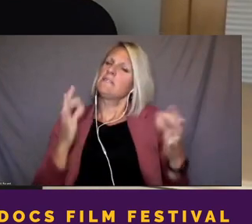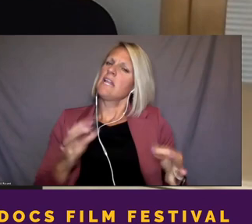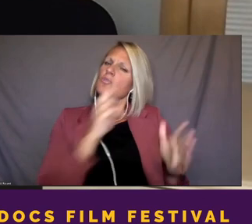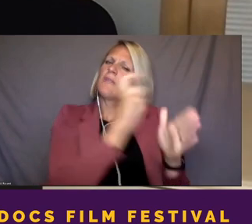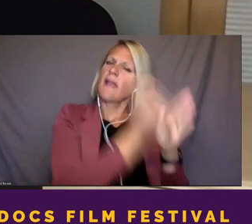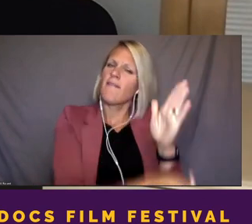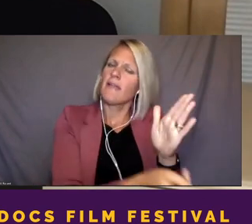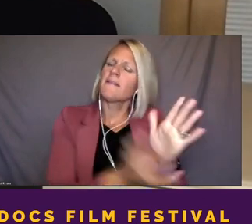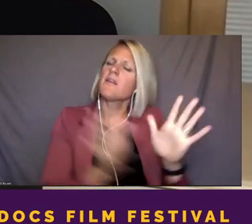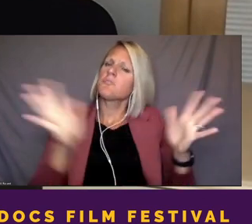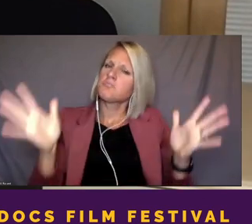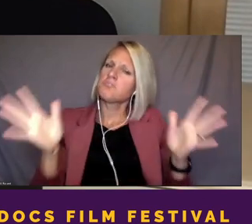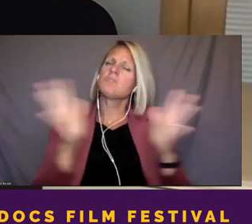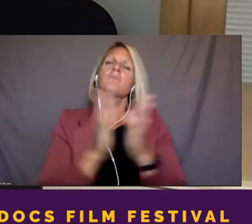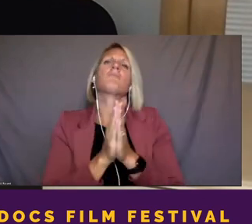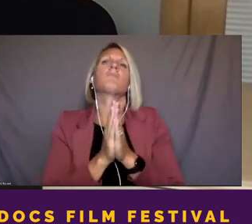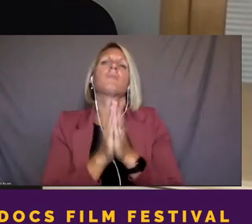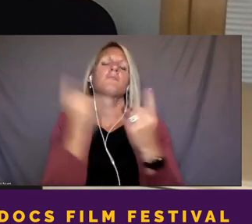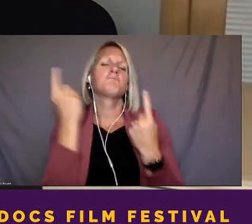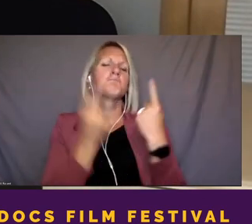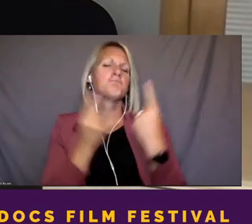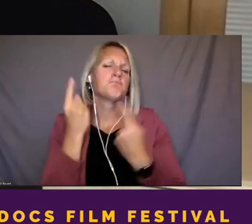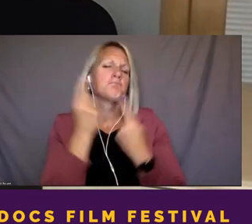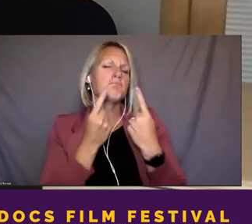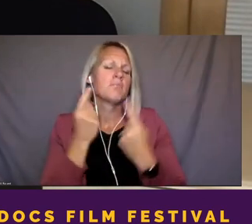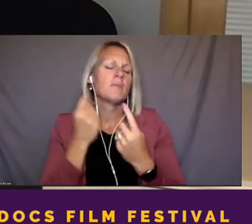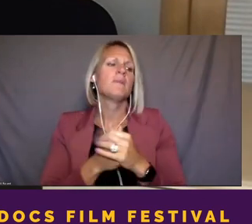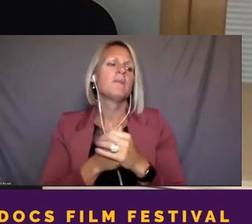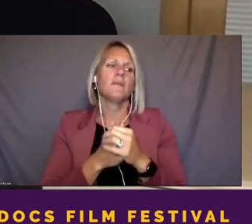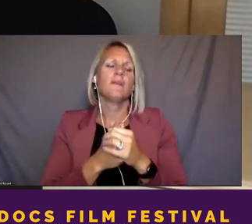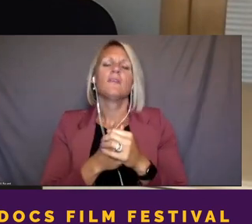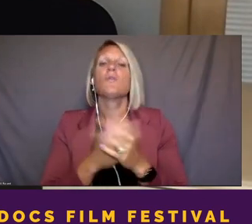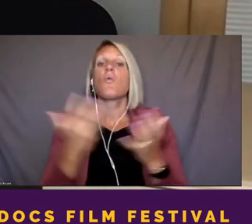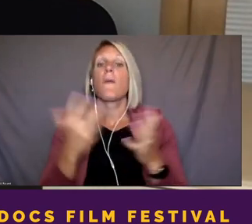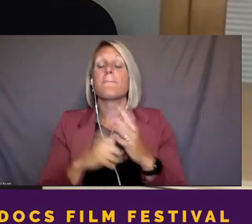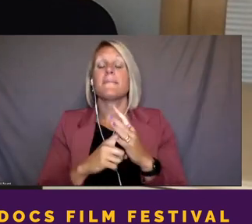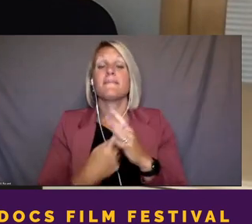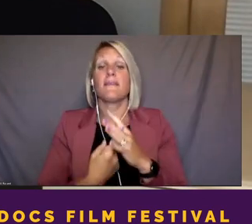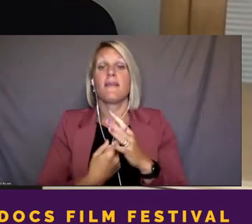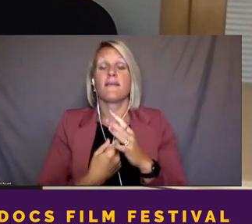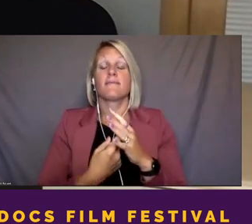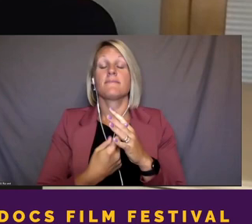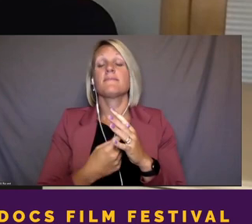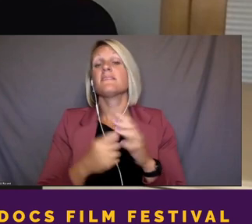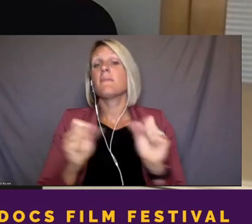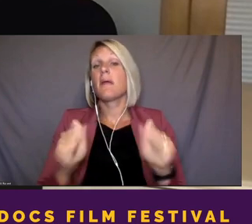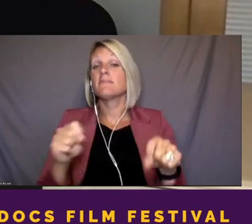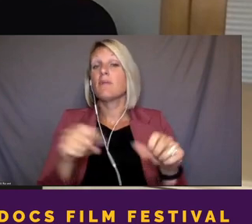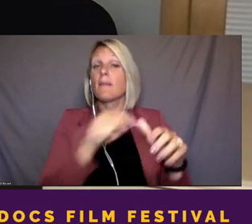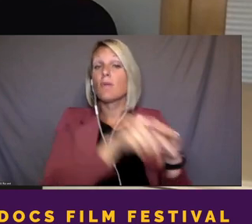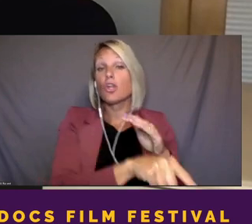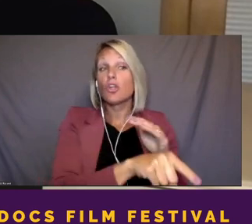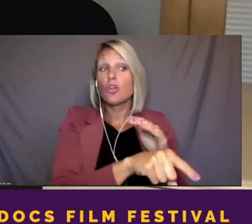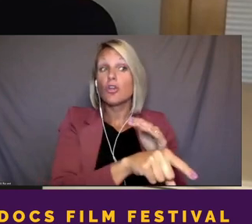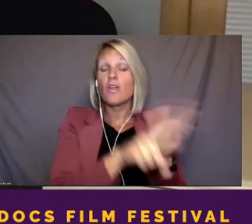And so what began as a possible murder investigation